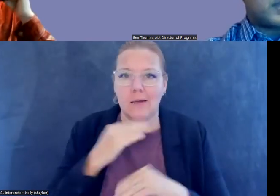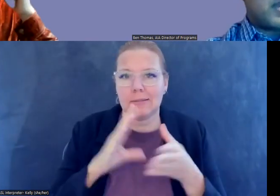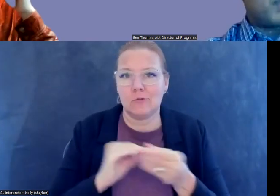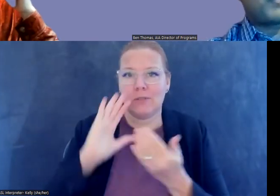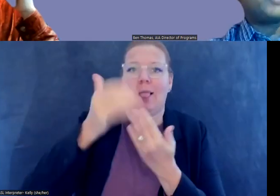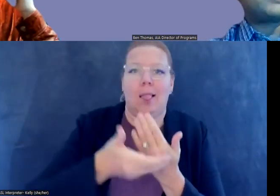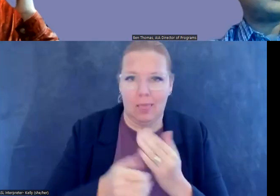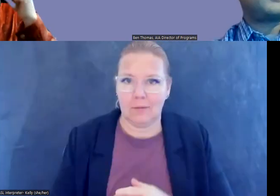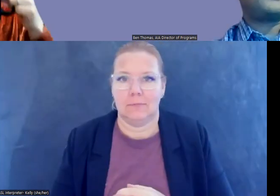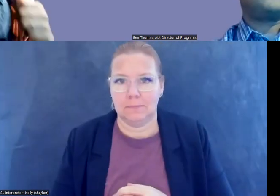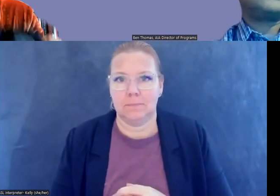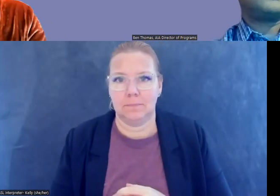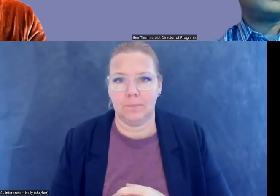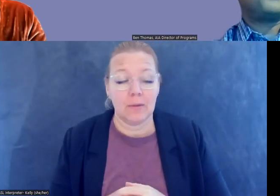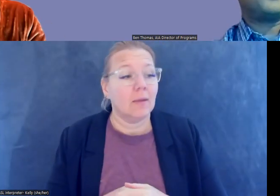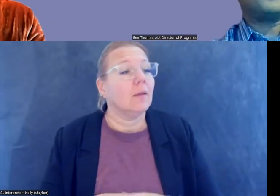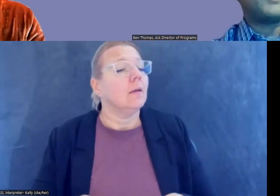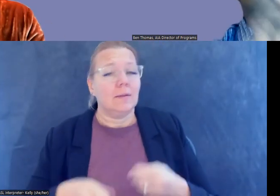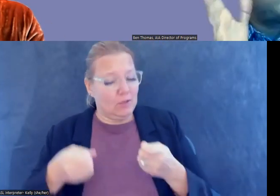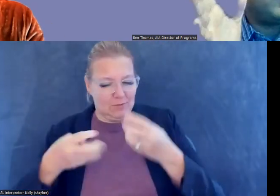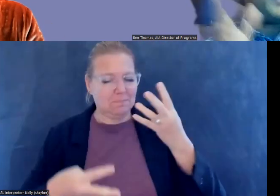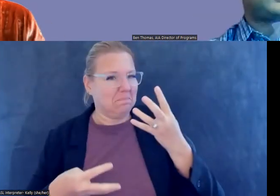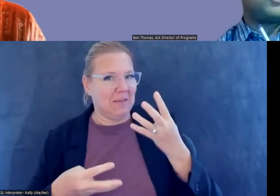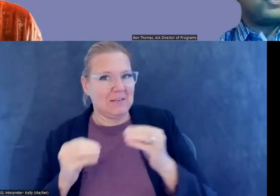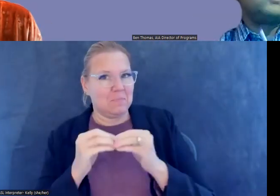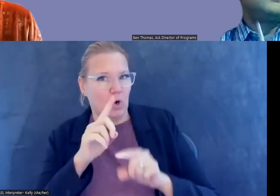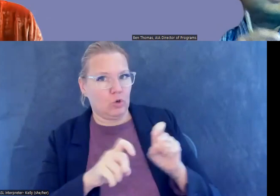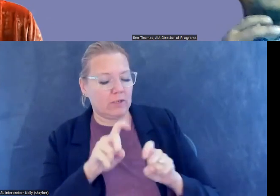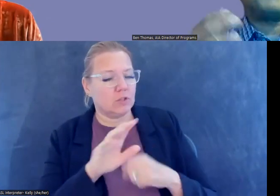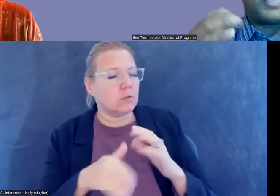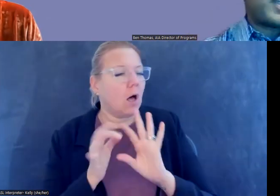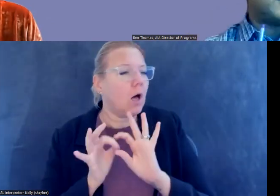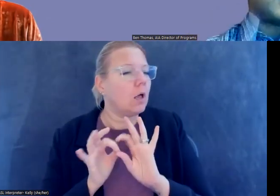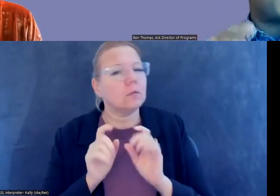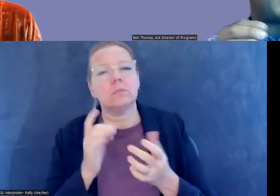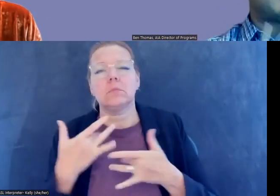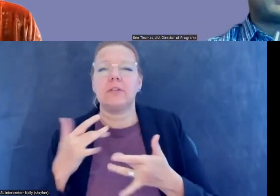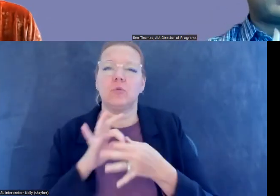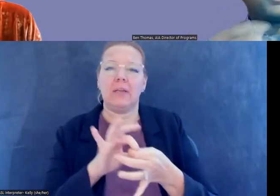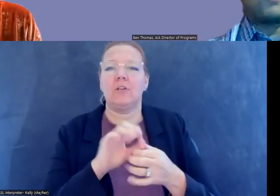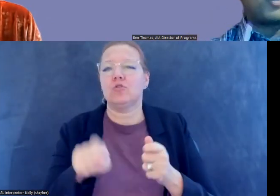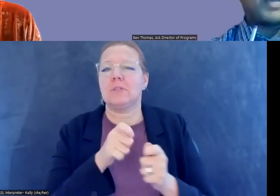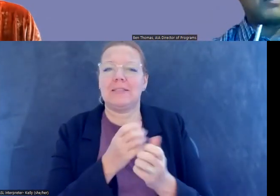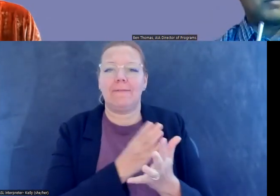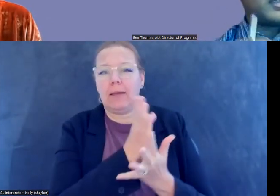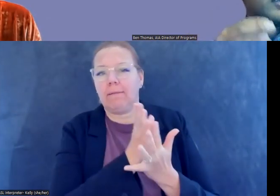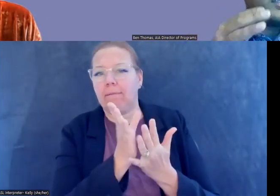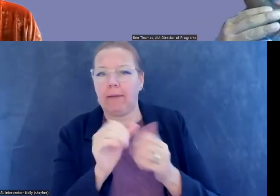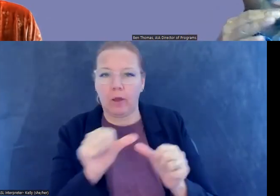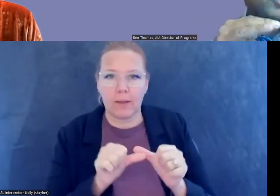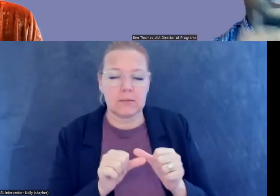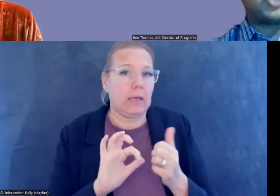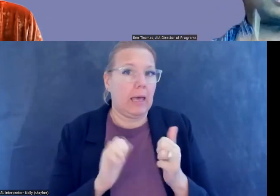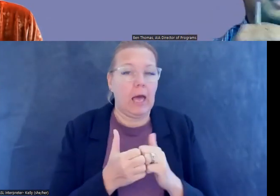there's a number of questions there and, uh, that all relate to specific areas. How can I, you know, find out more about, uh,